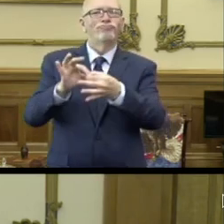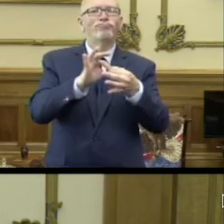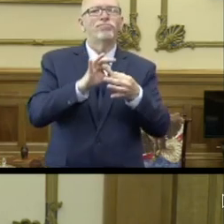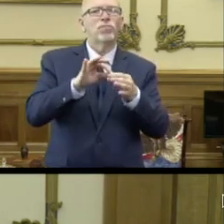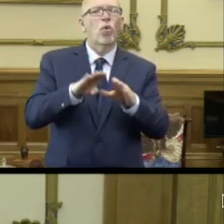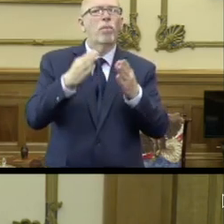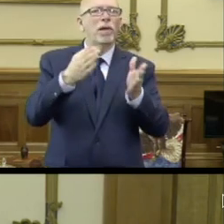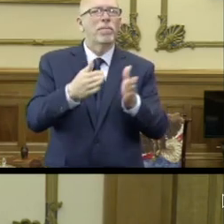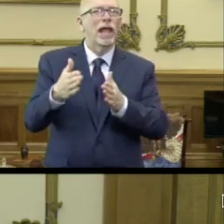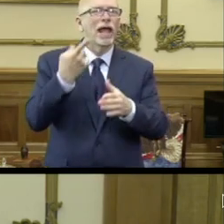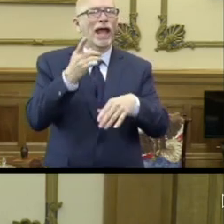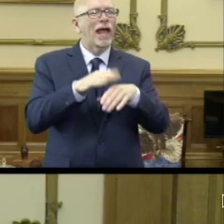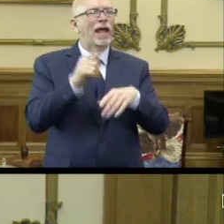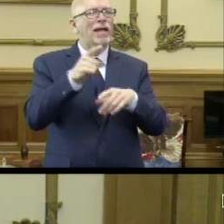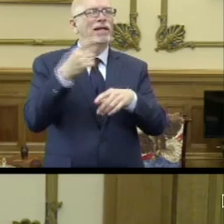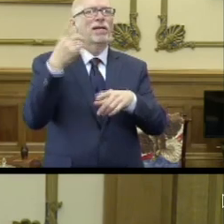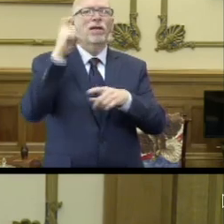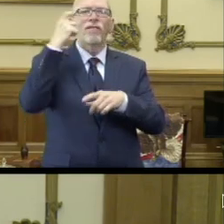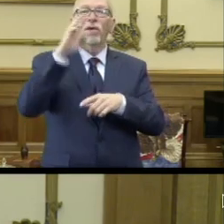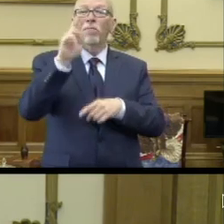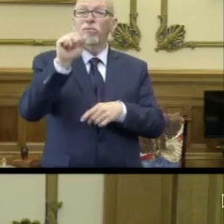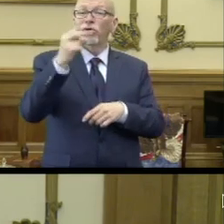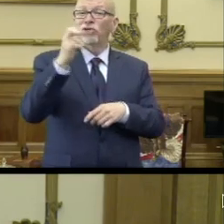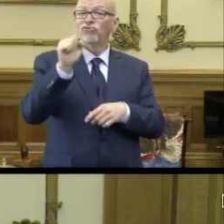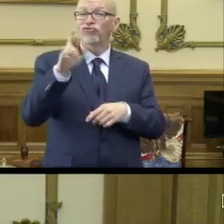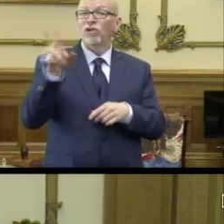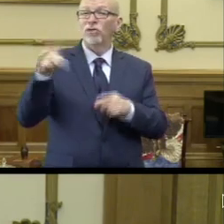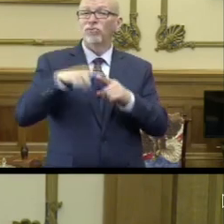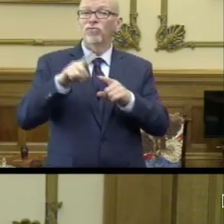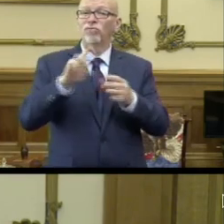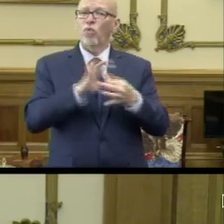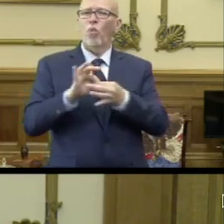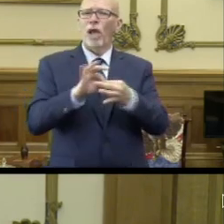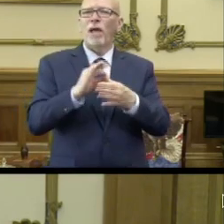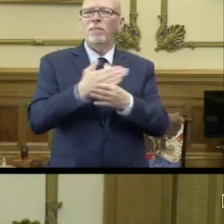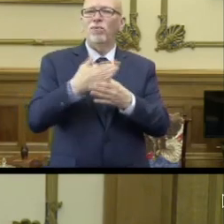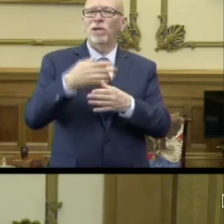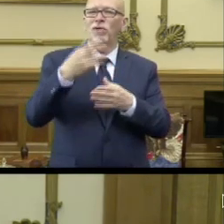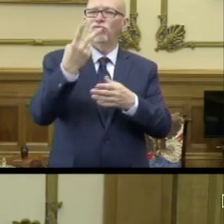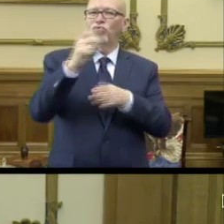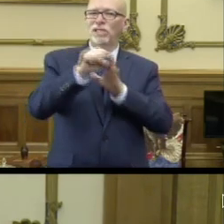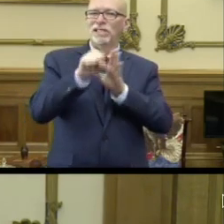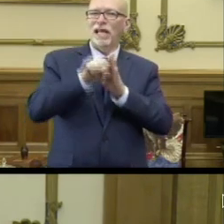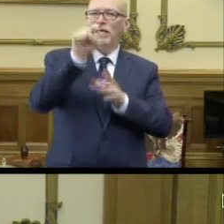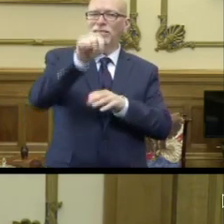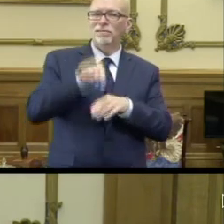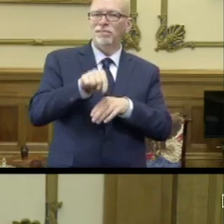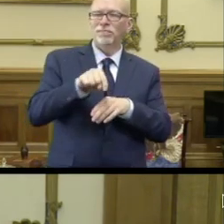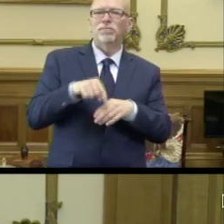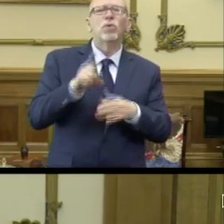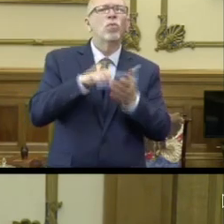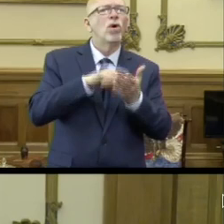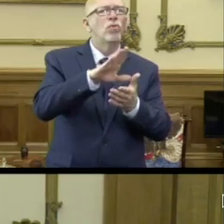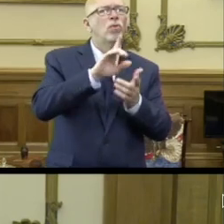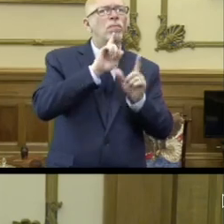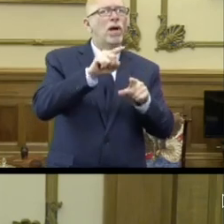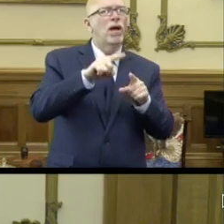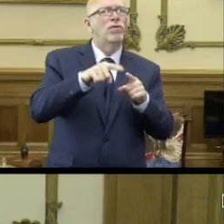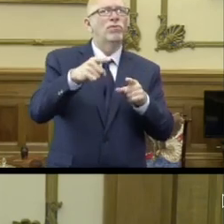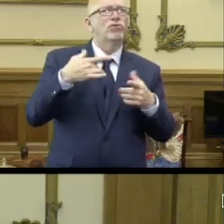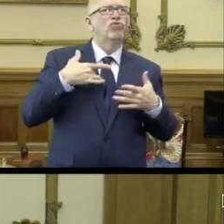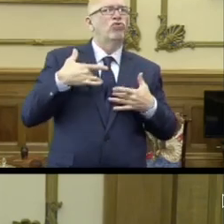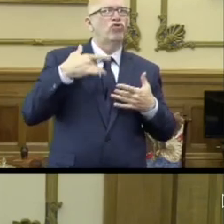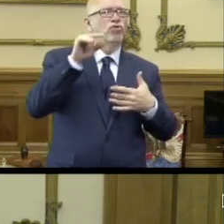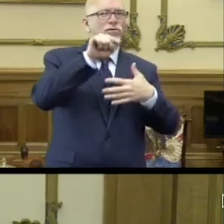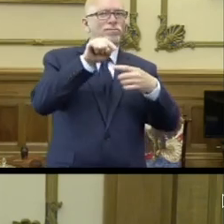calling on you and Governor Beshear to identify coordinated solutions between the two states. One, what is your response to this concern?